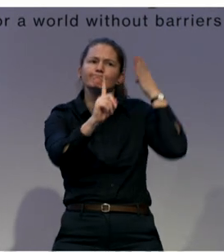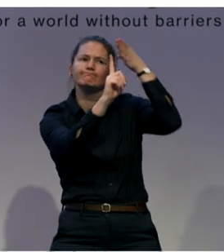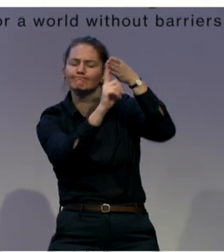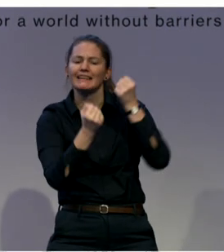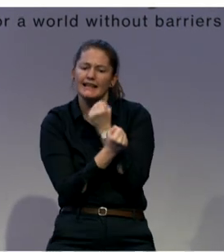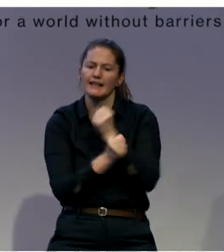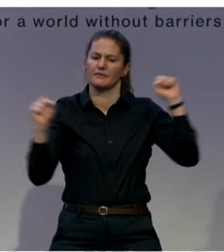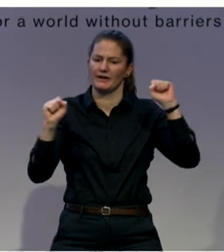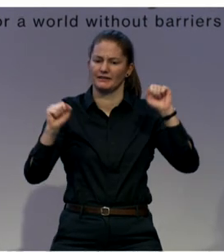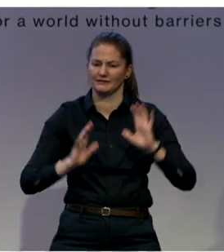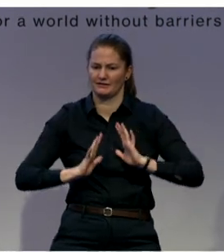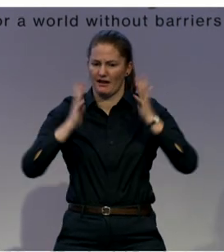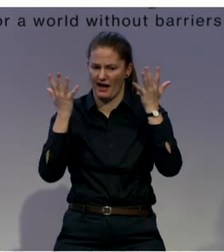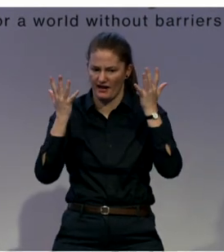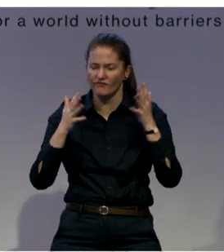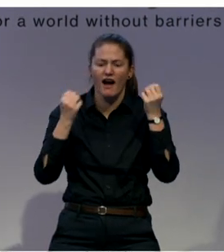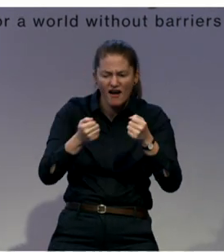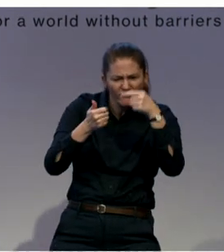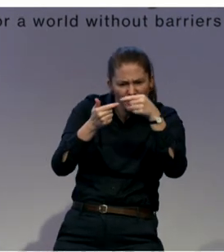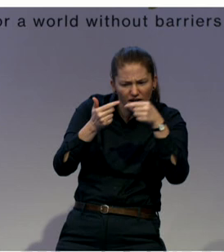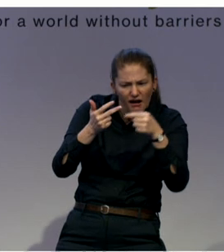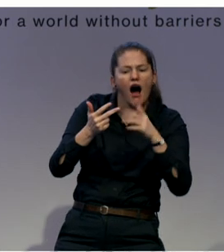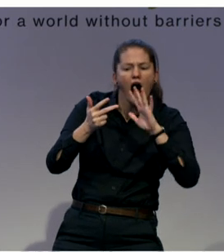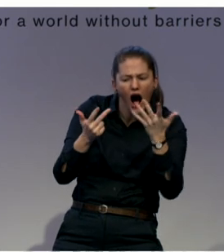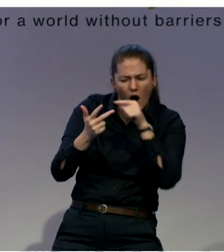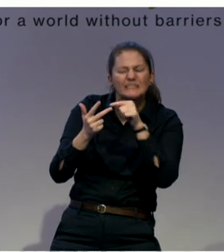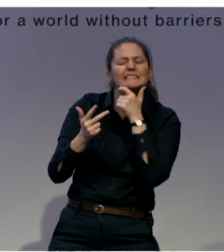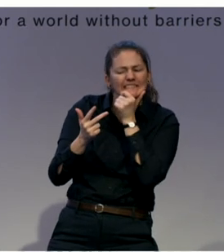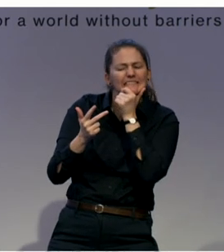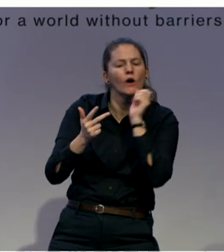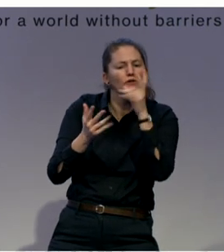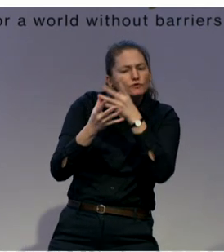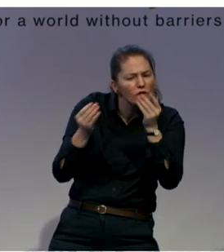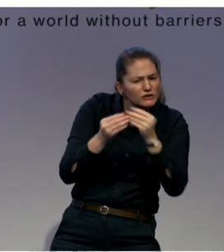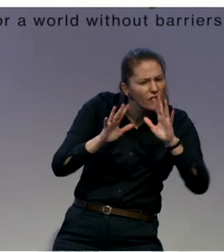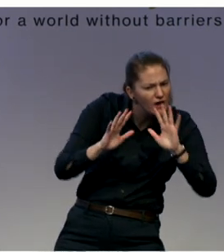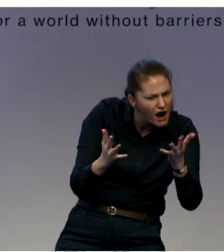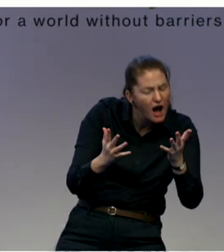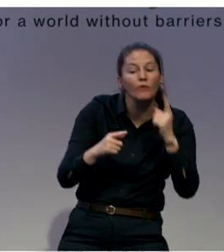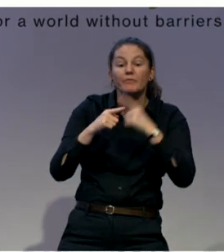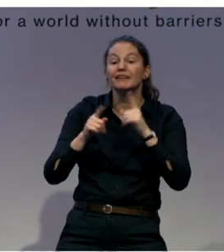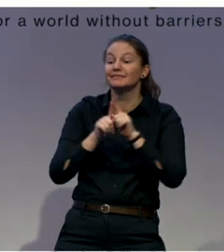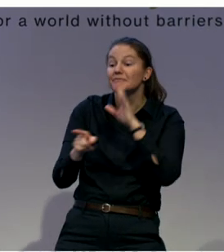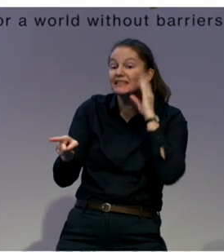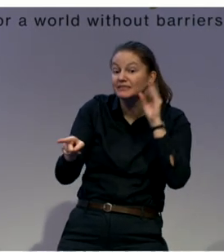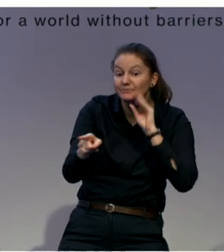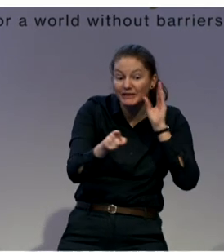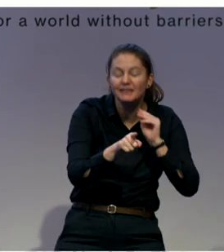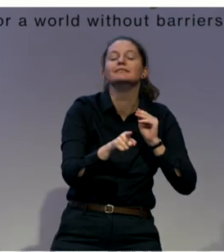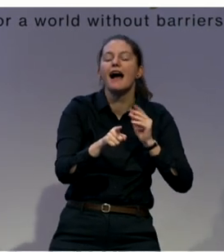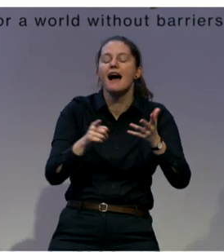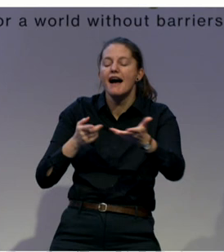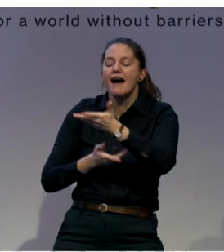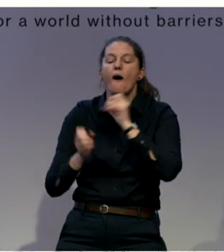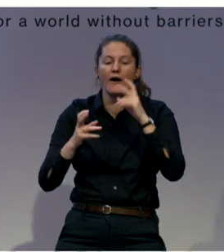information to advocate for better legislation around independent living. As you can see, 47 members means that we are wider